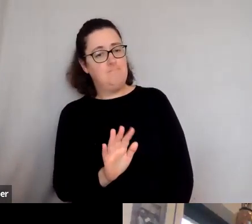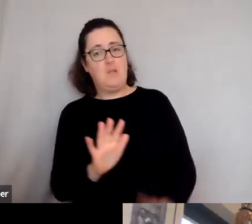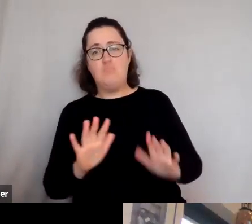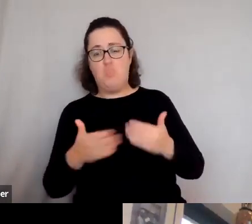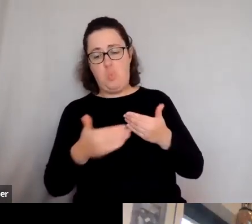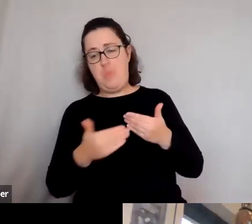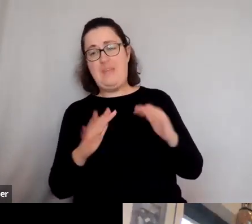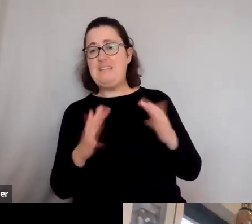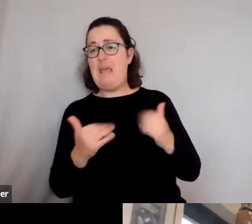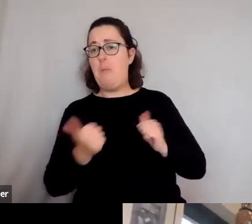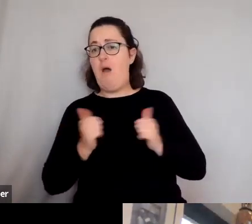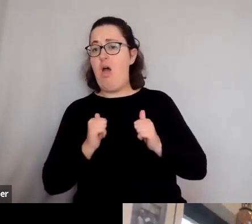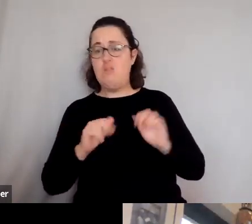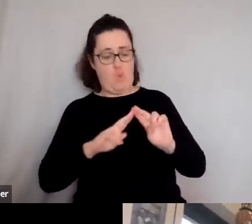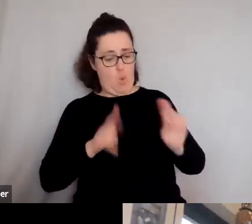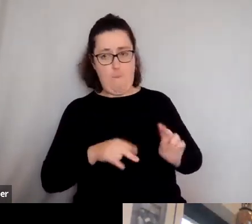miles from home.